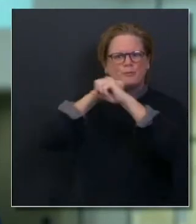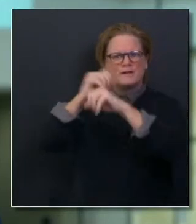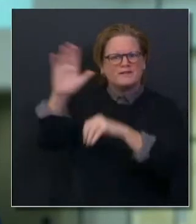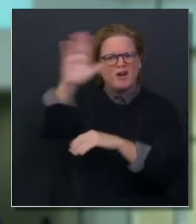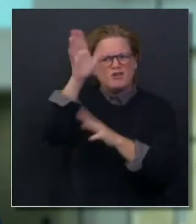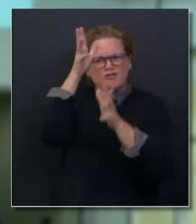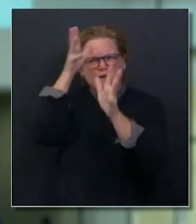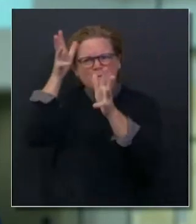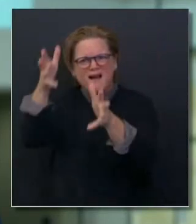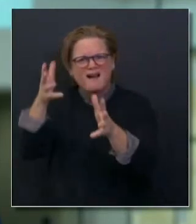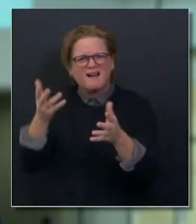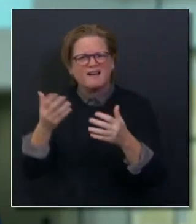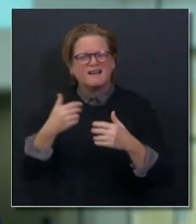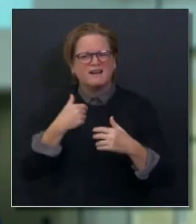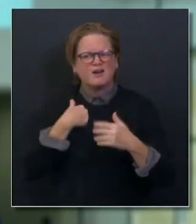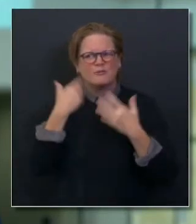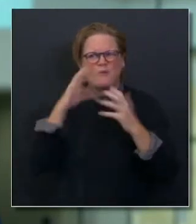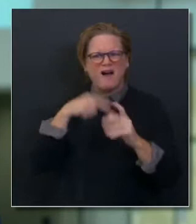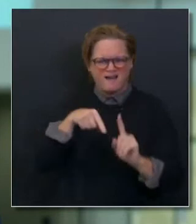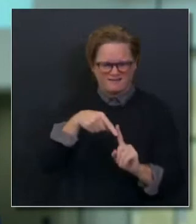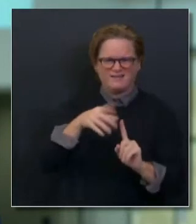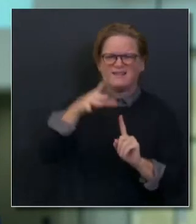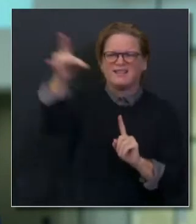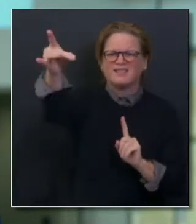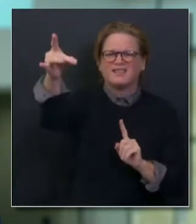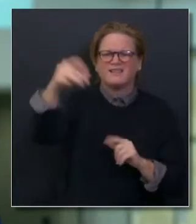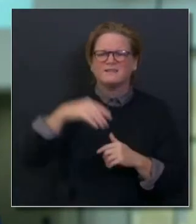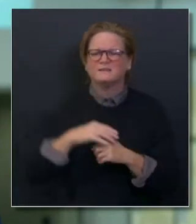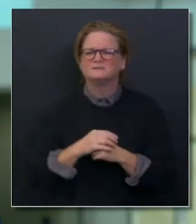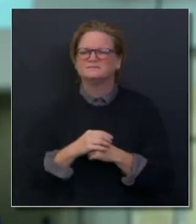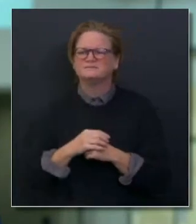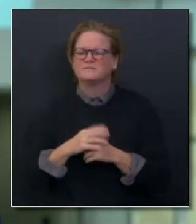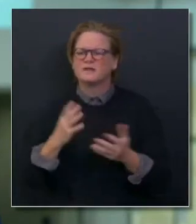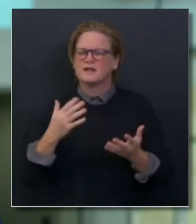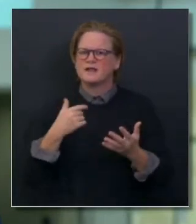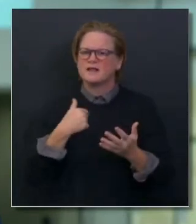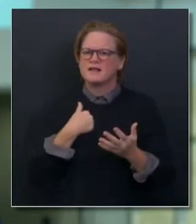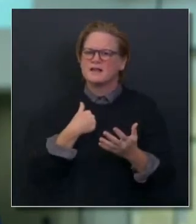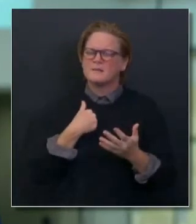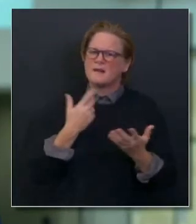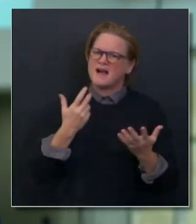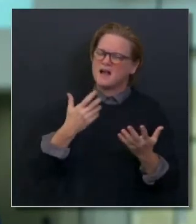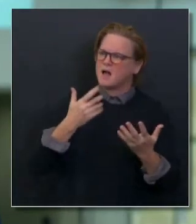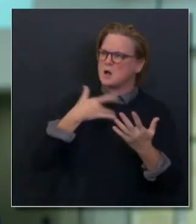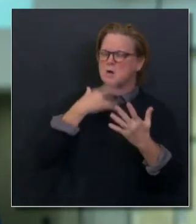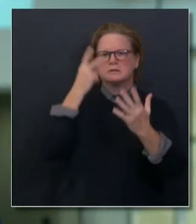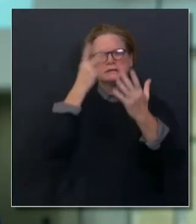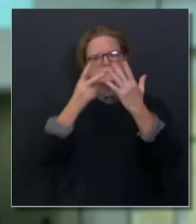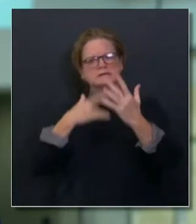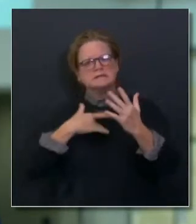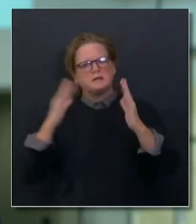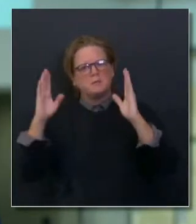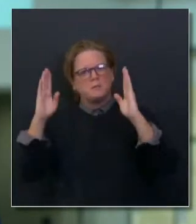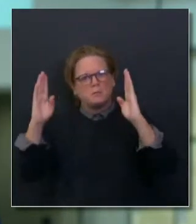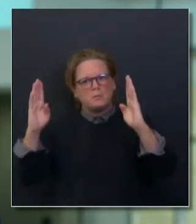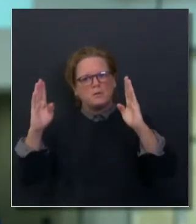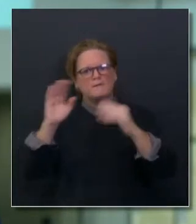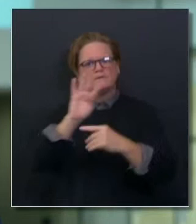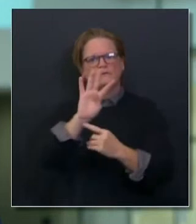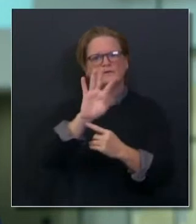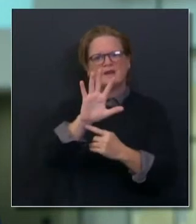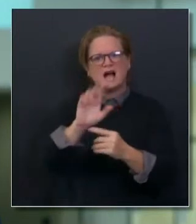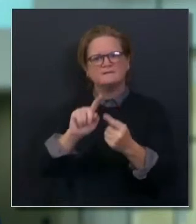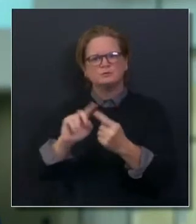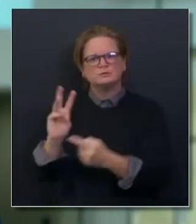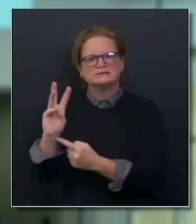anticipate that it's going to be around that amount of time if we make some decisions today, before our hospital system really